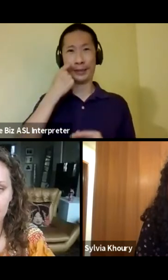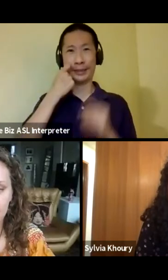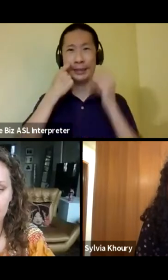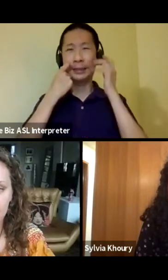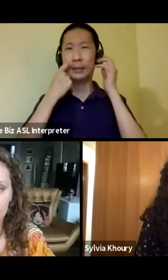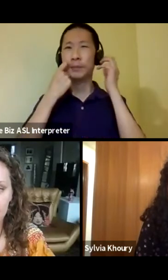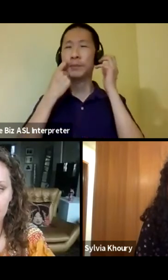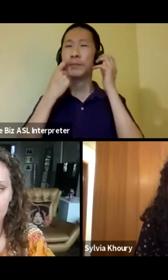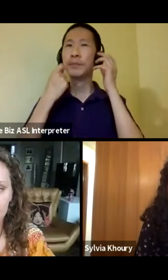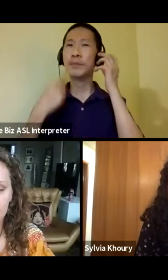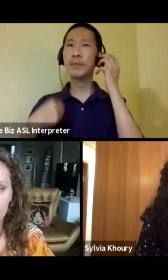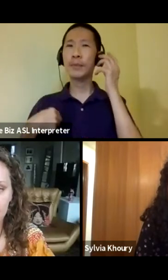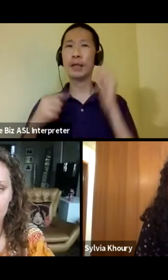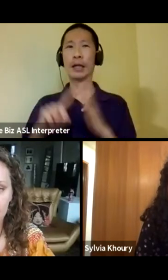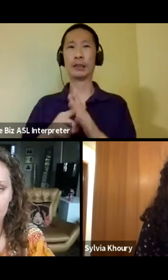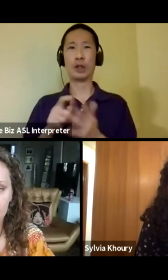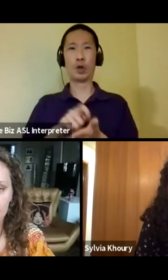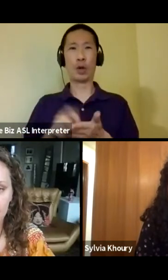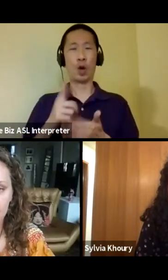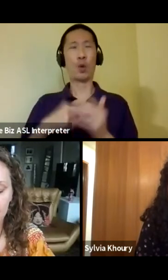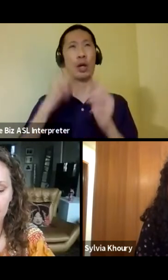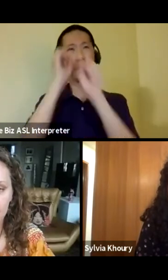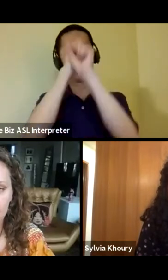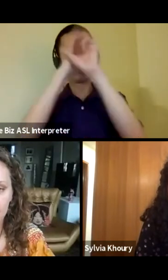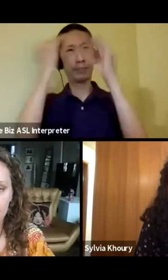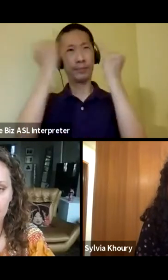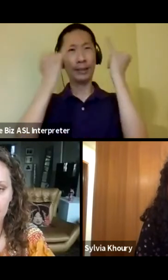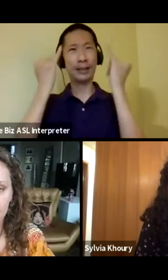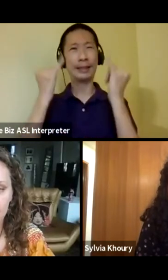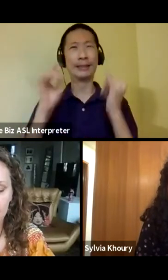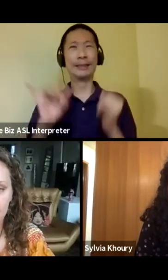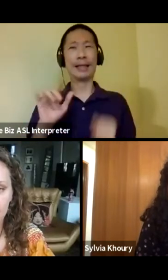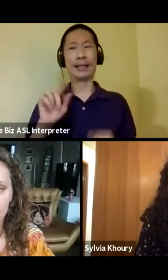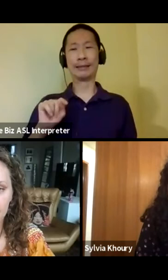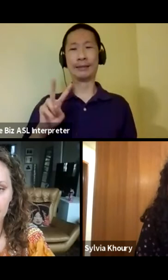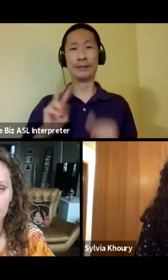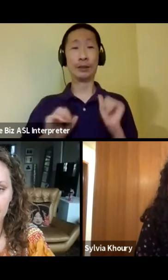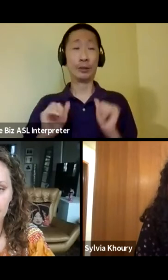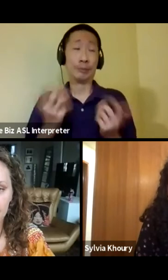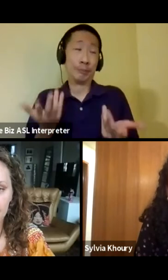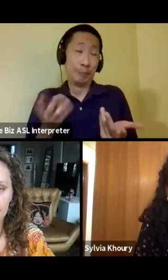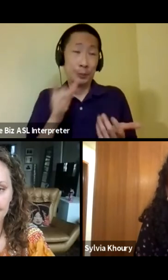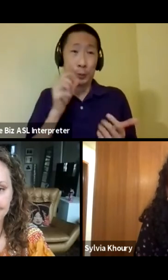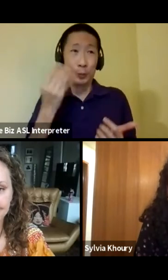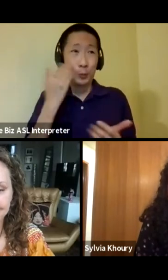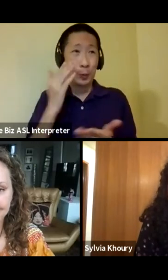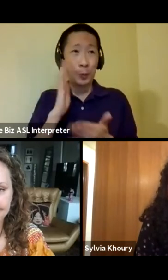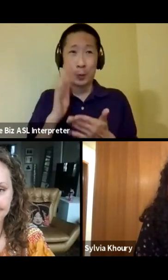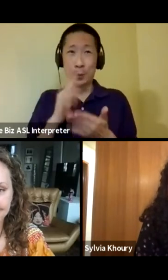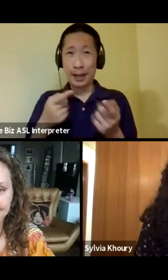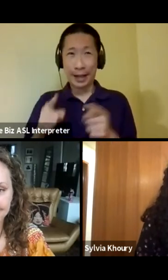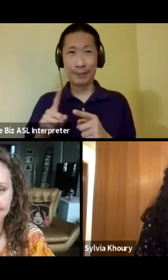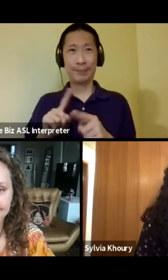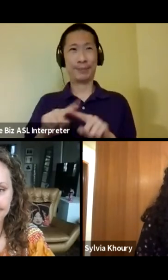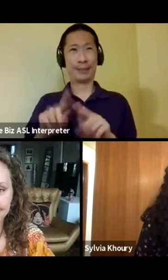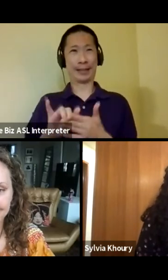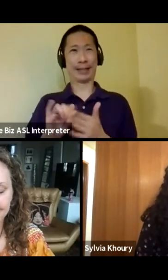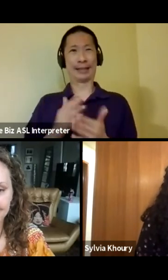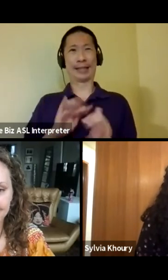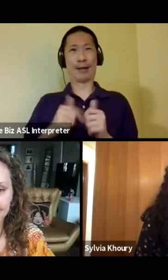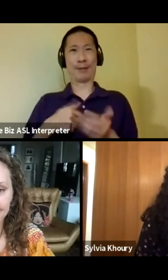I started writing what I envisioned to be a TV show. But who knows where it'll go. That's how I'm writing it right now.